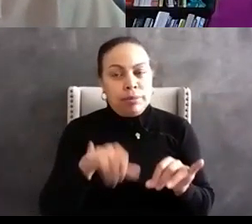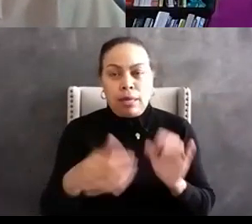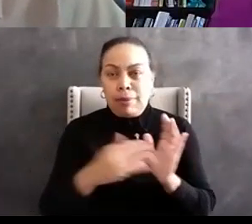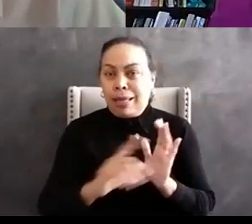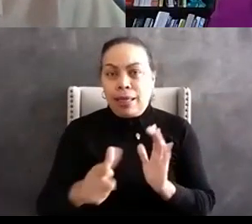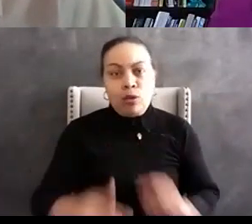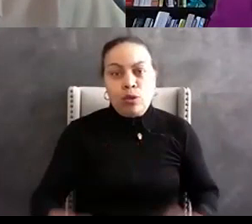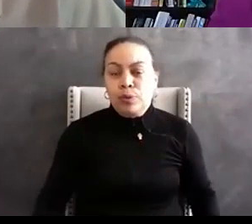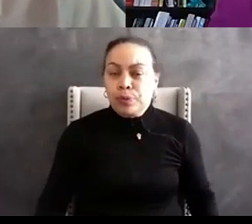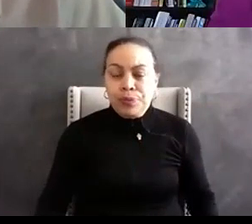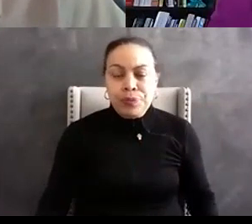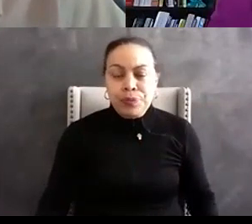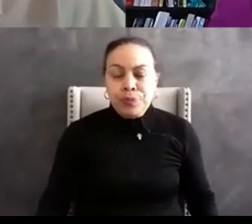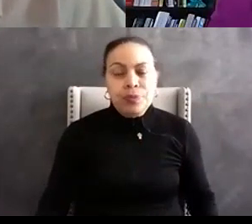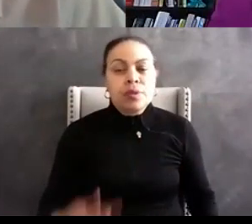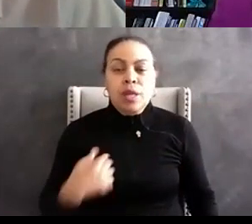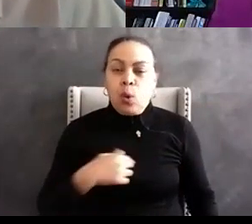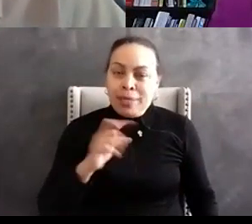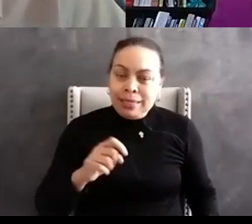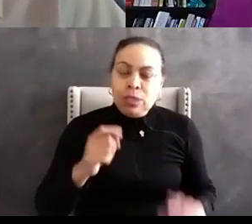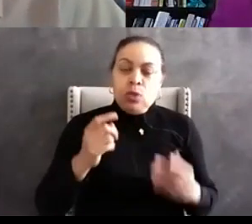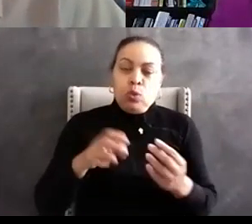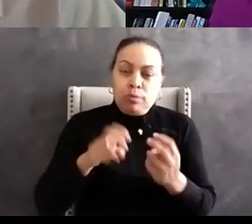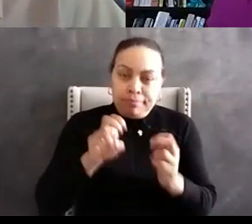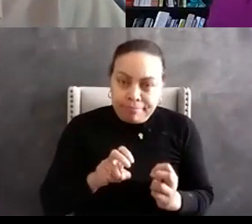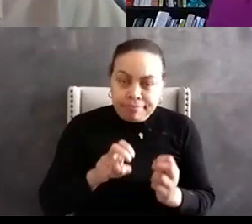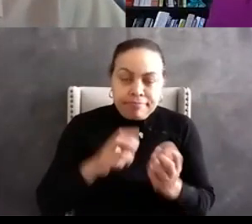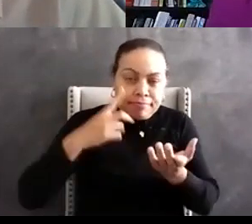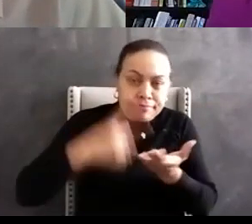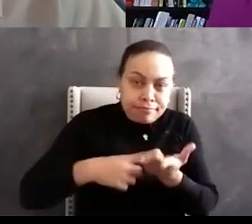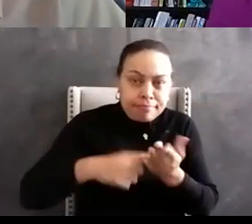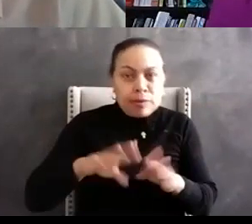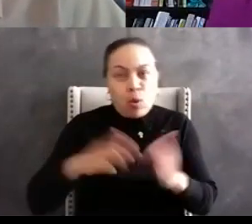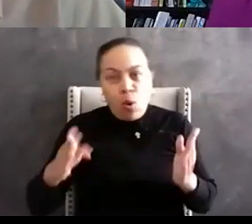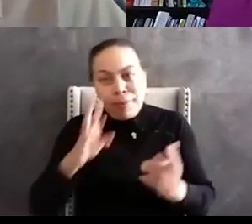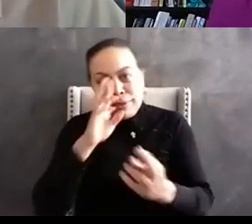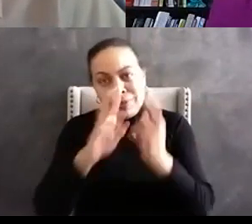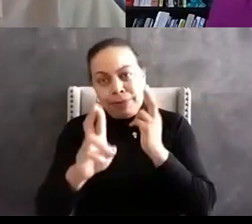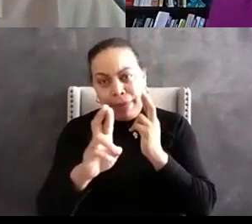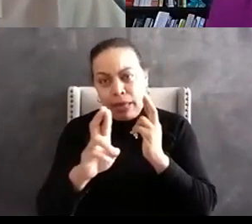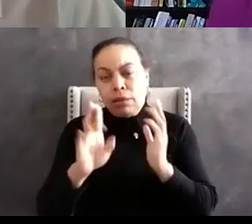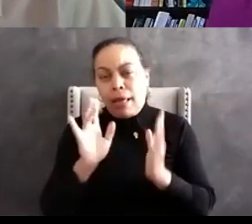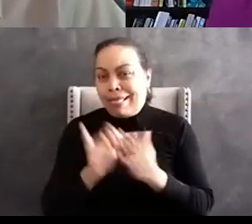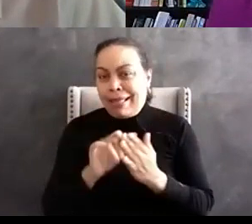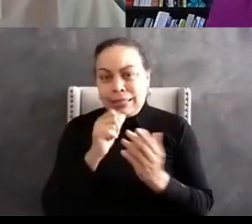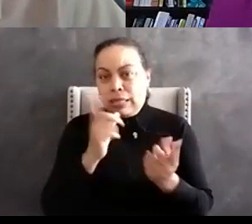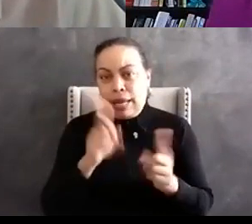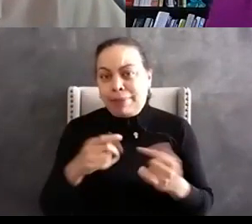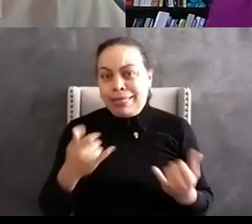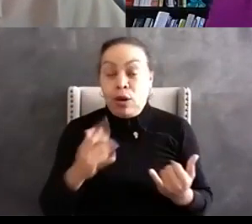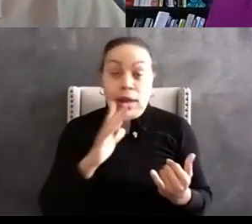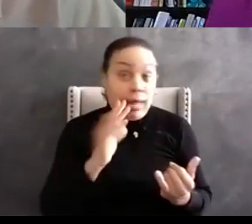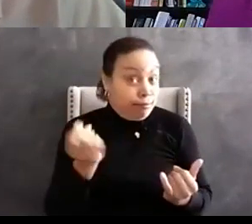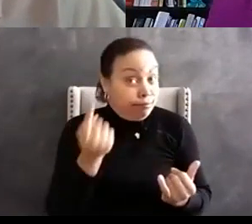we need to take we need to sit down we need to have some open dialogue and we need to have respect for each other and that's something that simply doesn't exist and it starts at the top